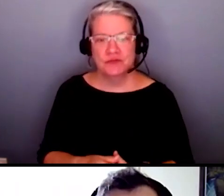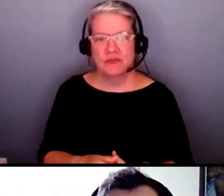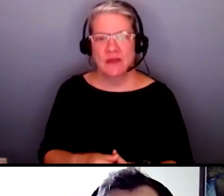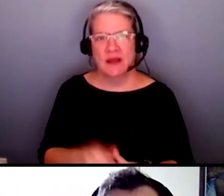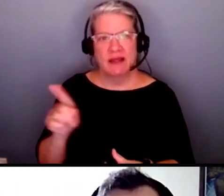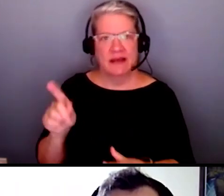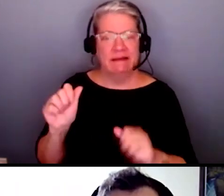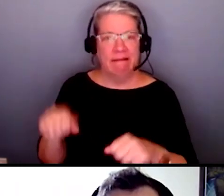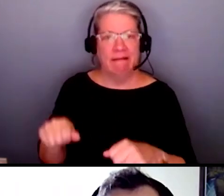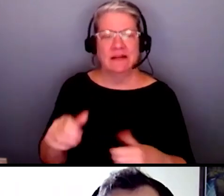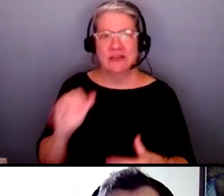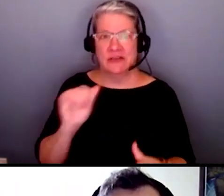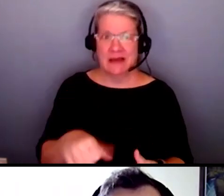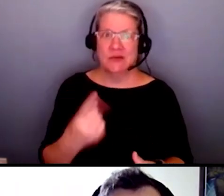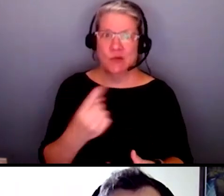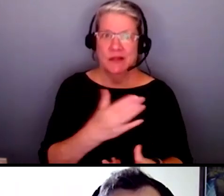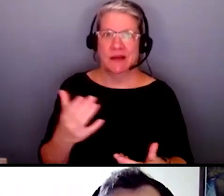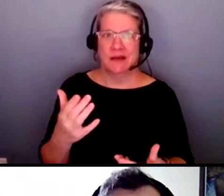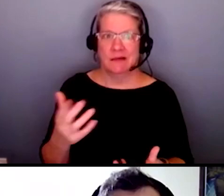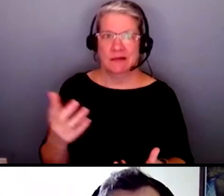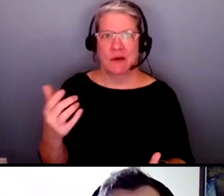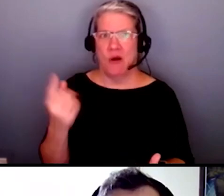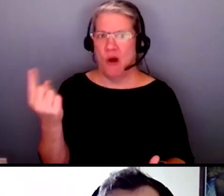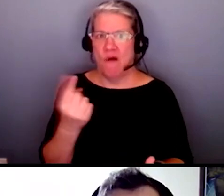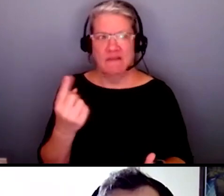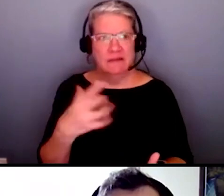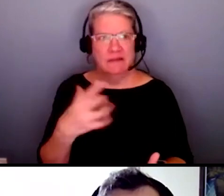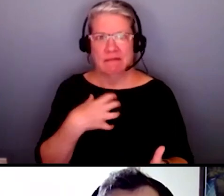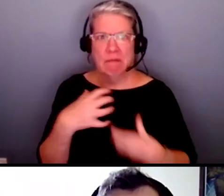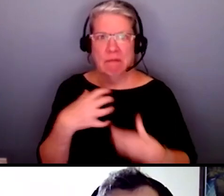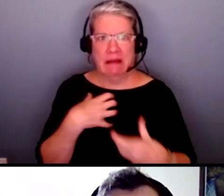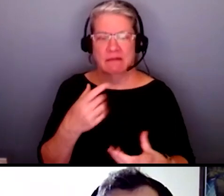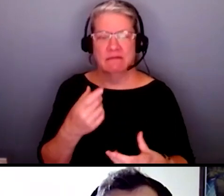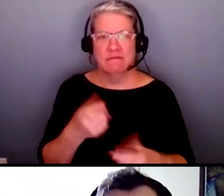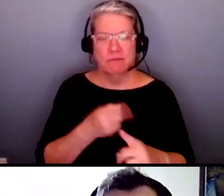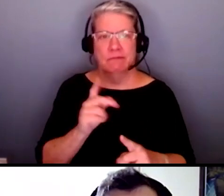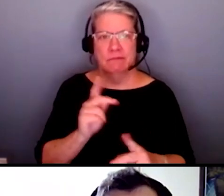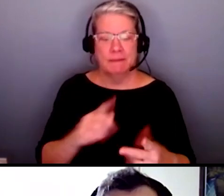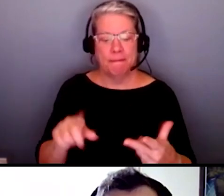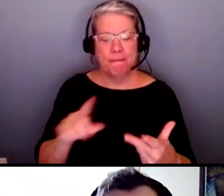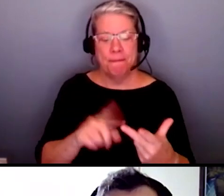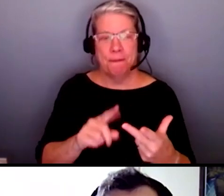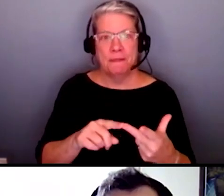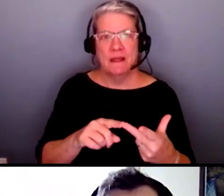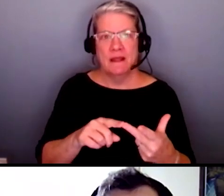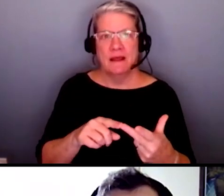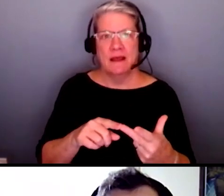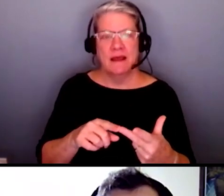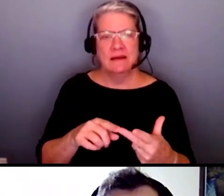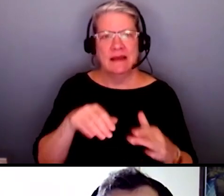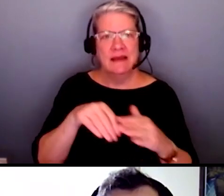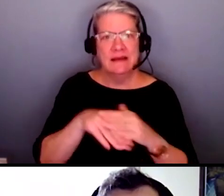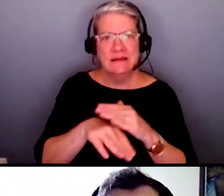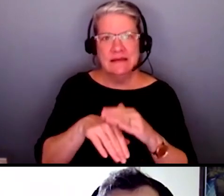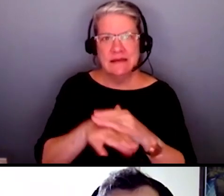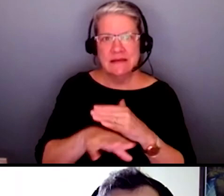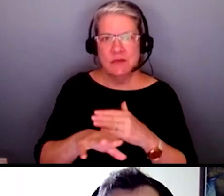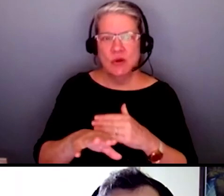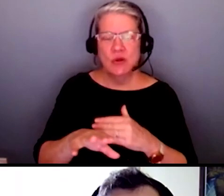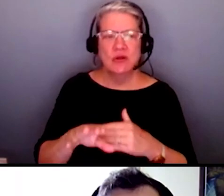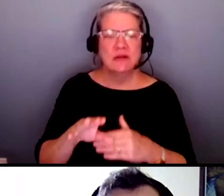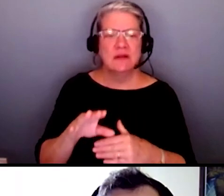able to do so that's one thing that we hear about a lot the other thing that we're hearing about a lot is the lack of accessible exam tables